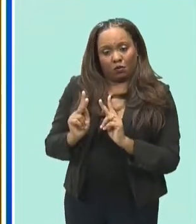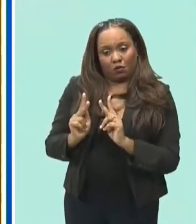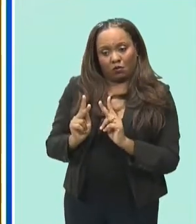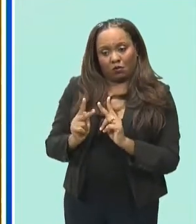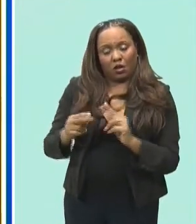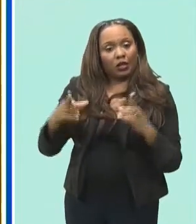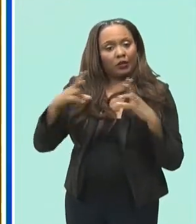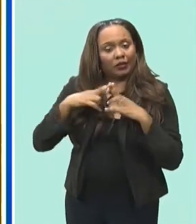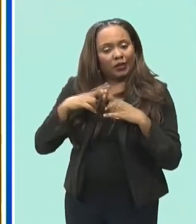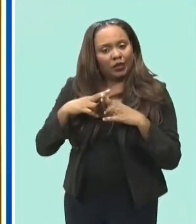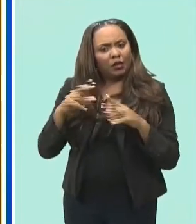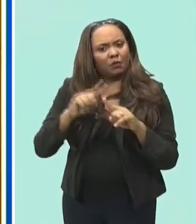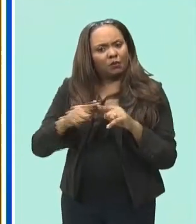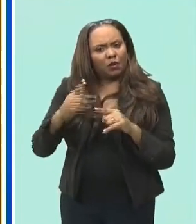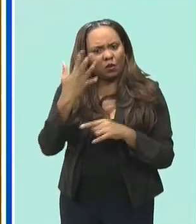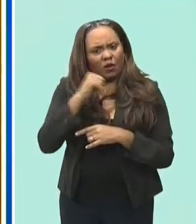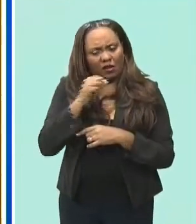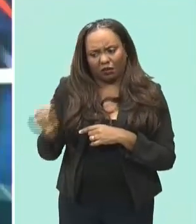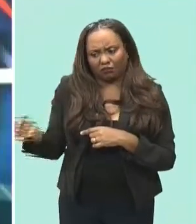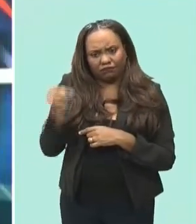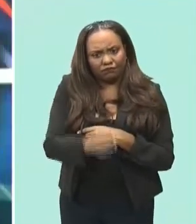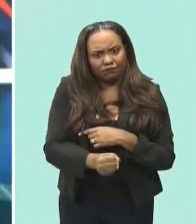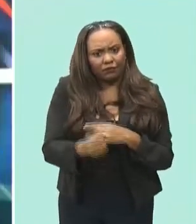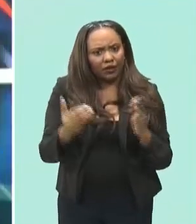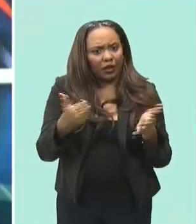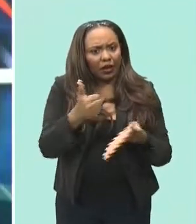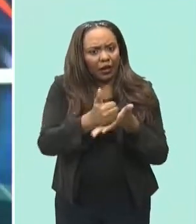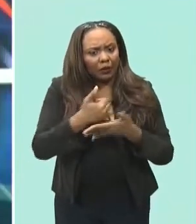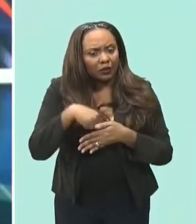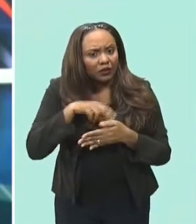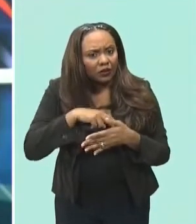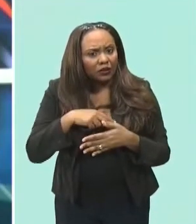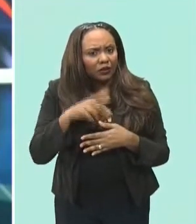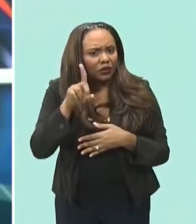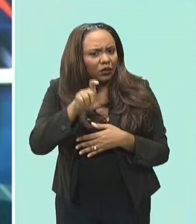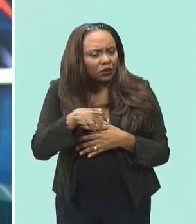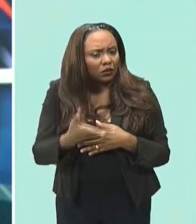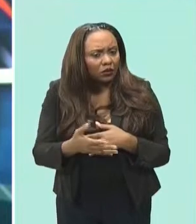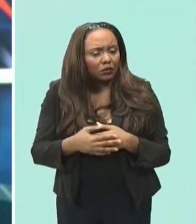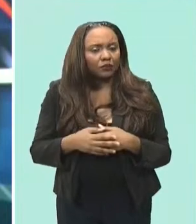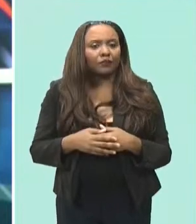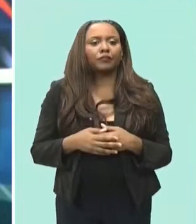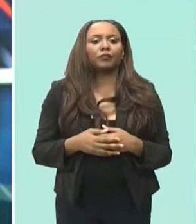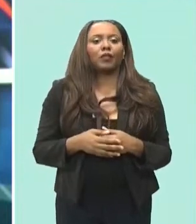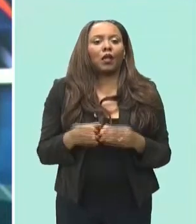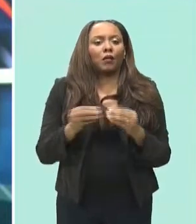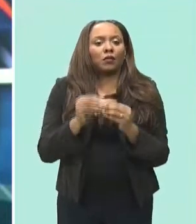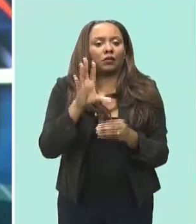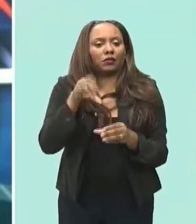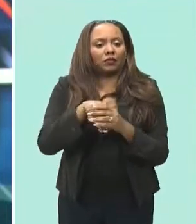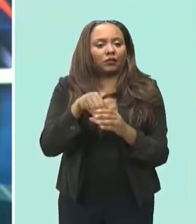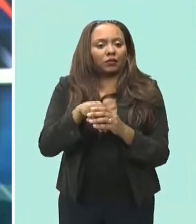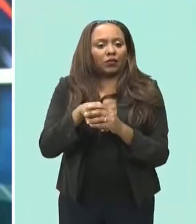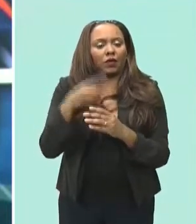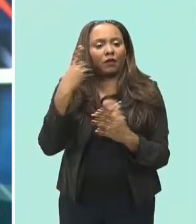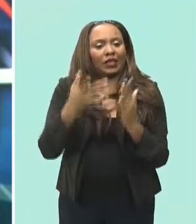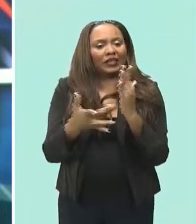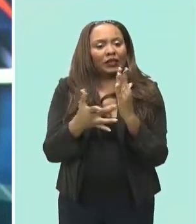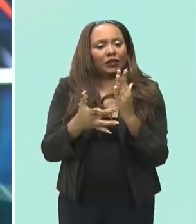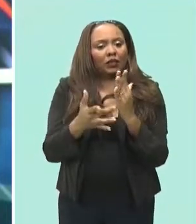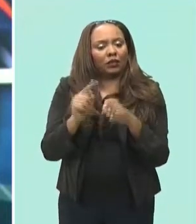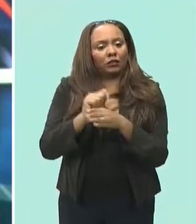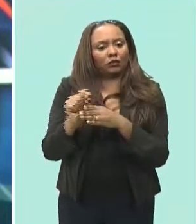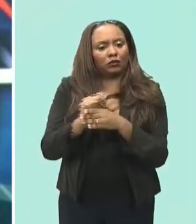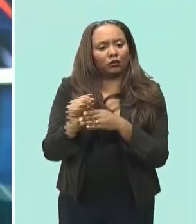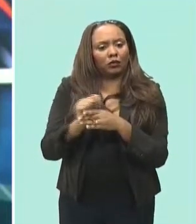to bring them back in to help us a greater investment is to be made to increase the delivery of technical and vocational